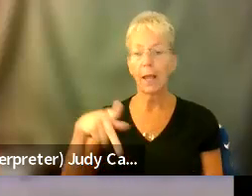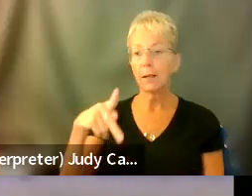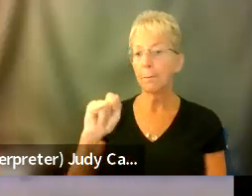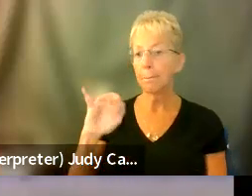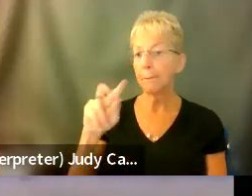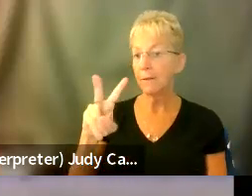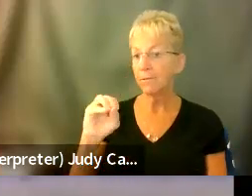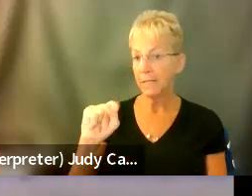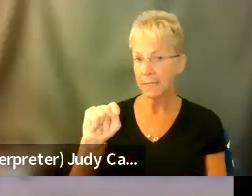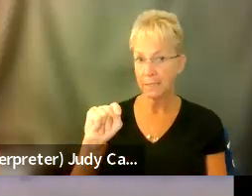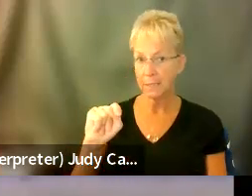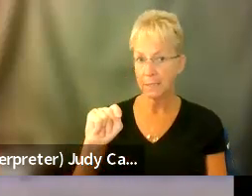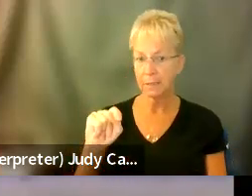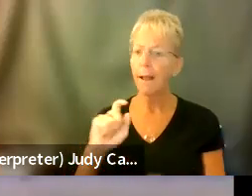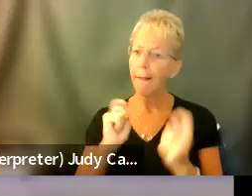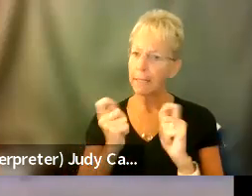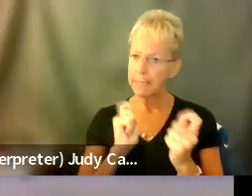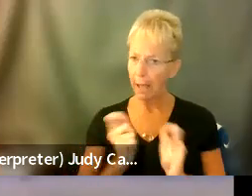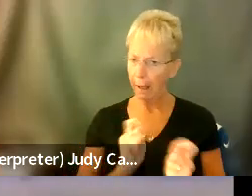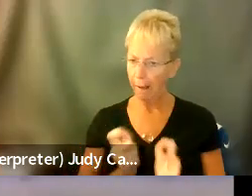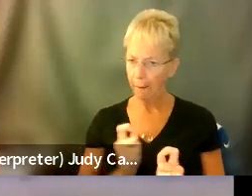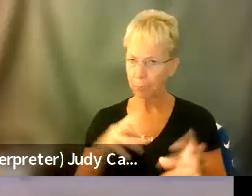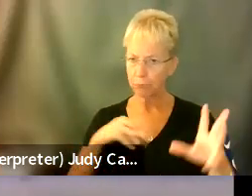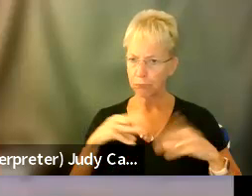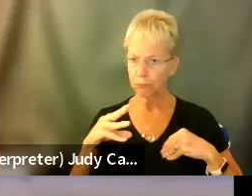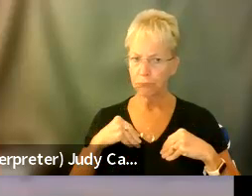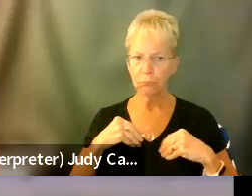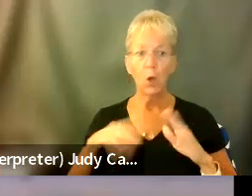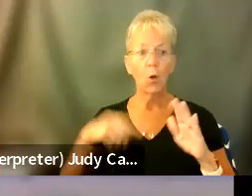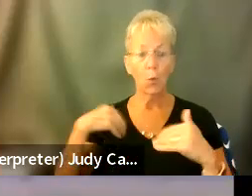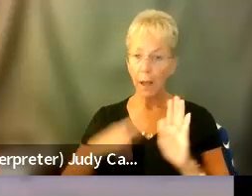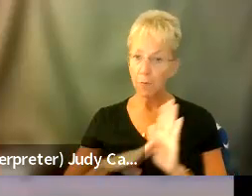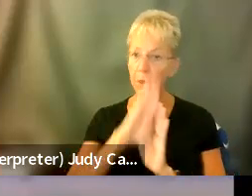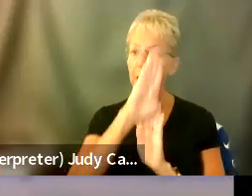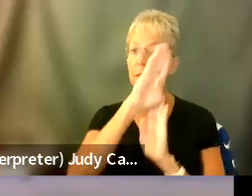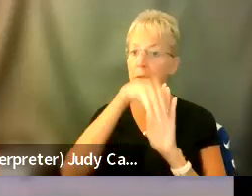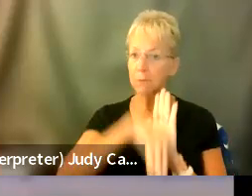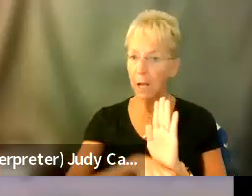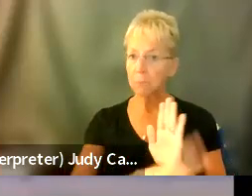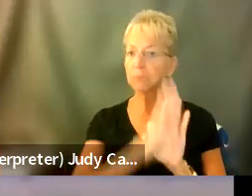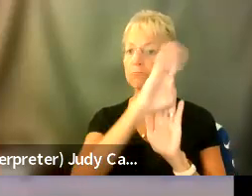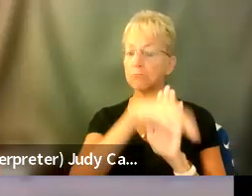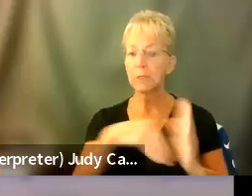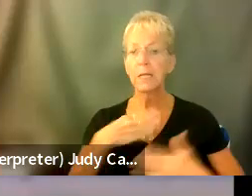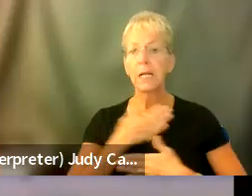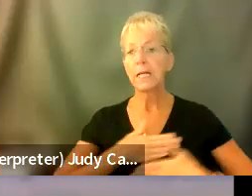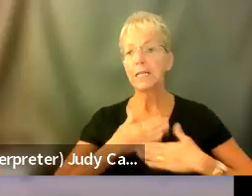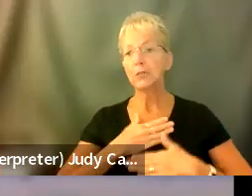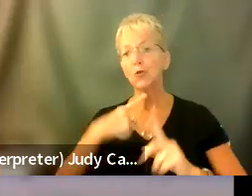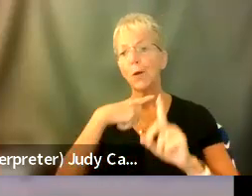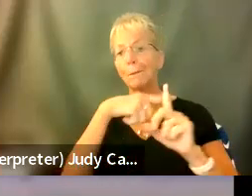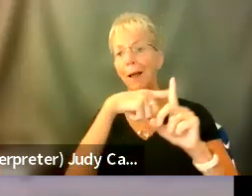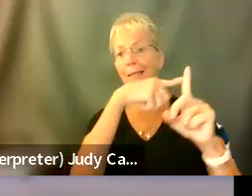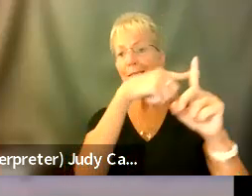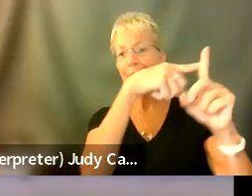say, you know, adapt. We have peaks and we have valleys. Enjoy the good times when